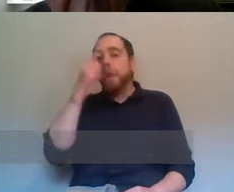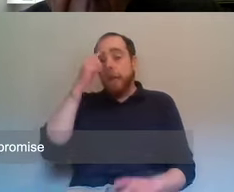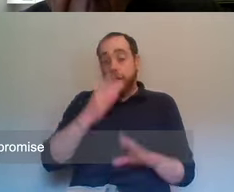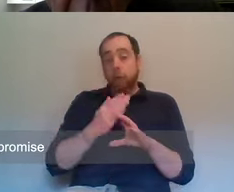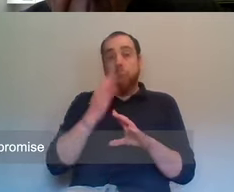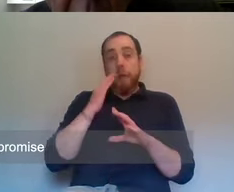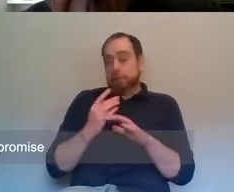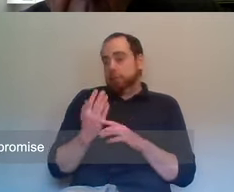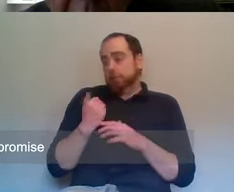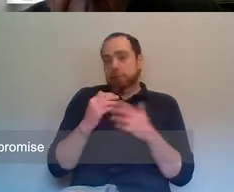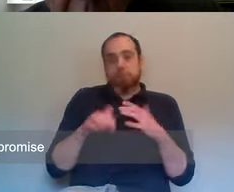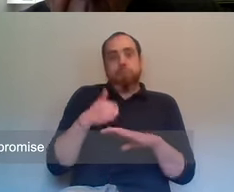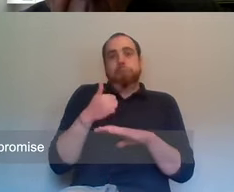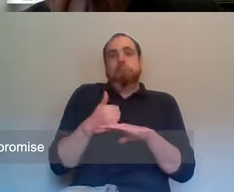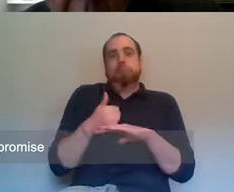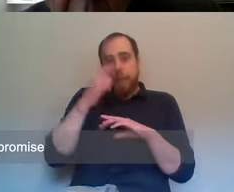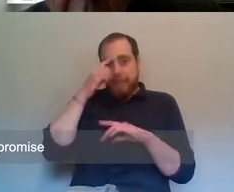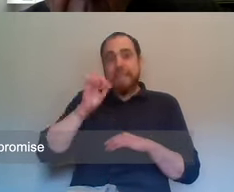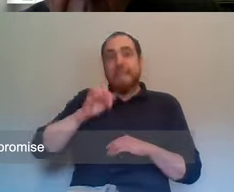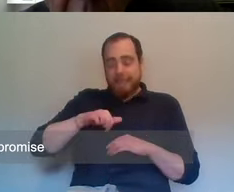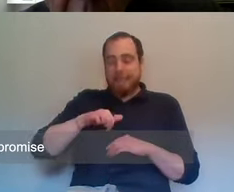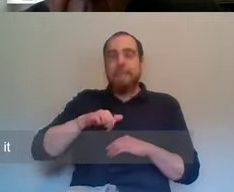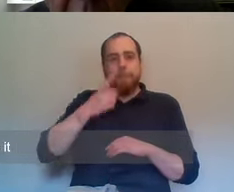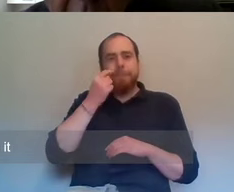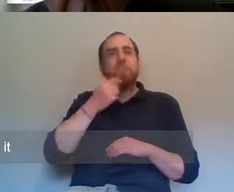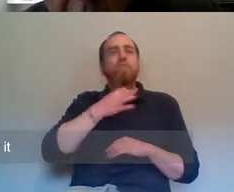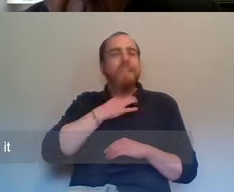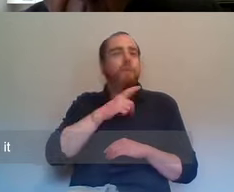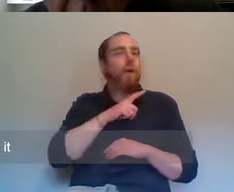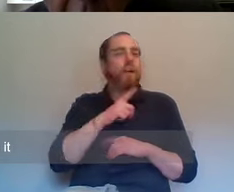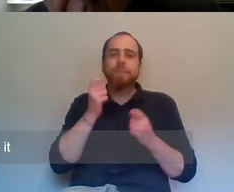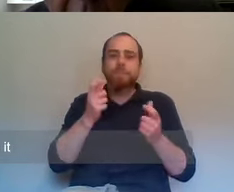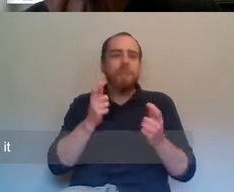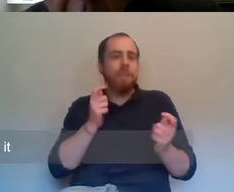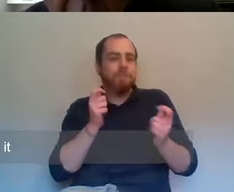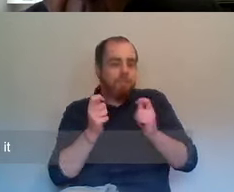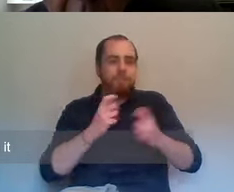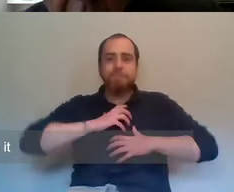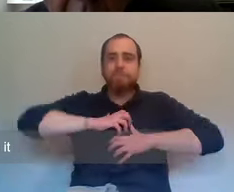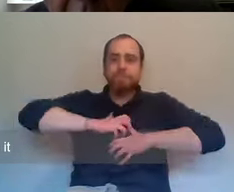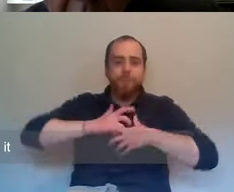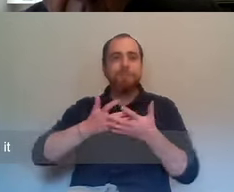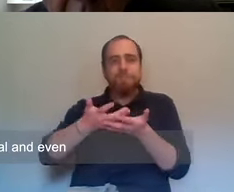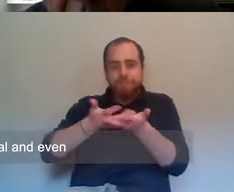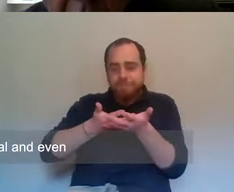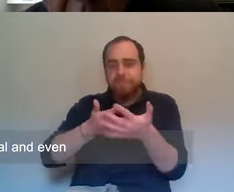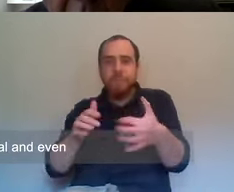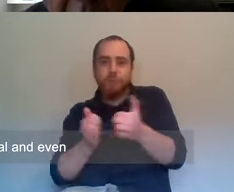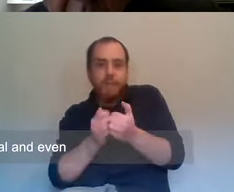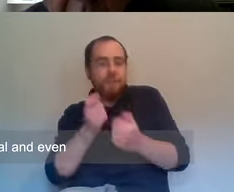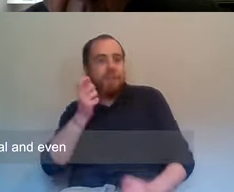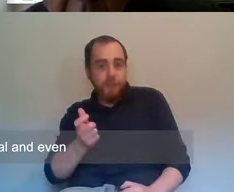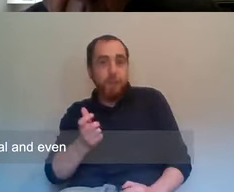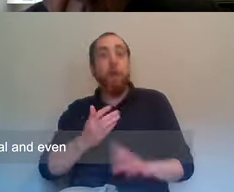for no compromise. Um, but later on, it's, there was the potential.